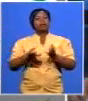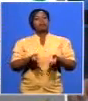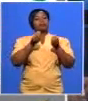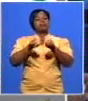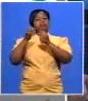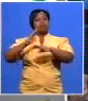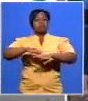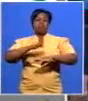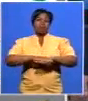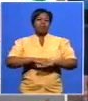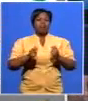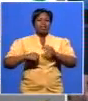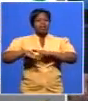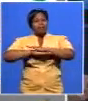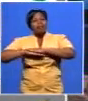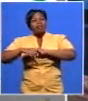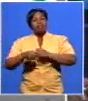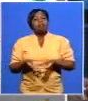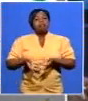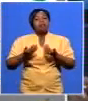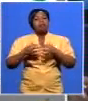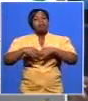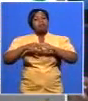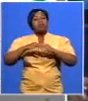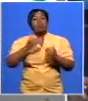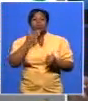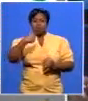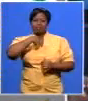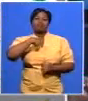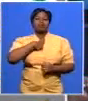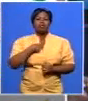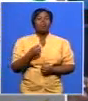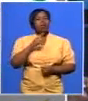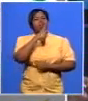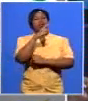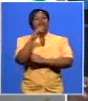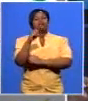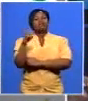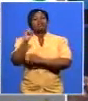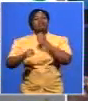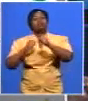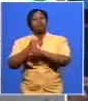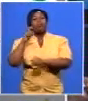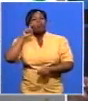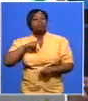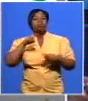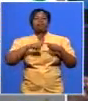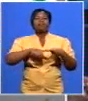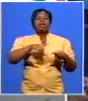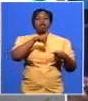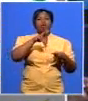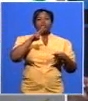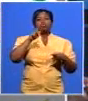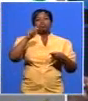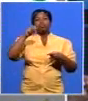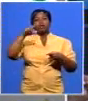therefore in that way we're 100 years old we'll have a mandela we'll have a lutuli we'll have a tambo we'll have